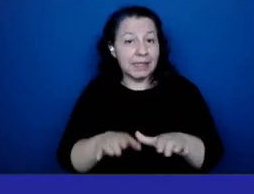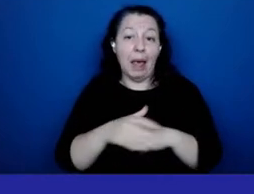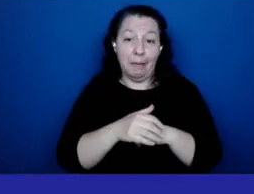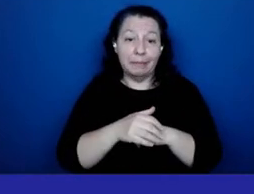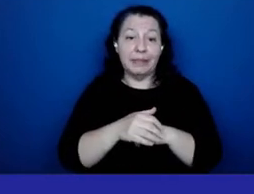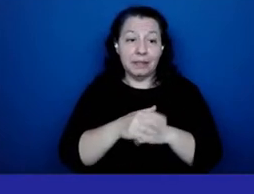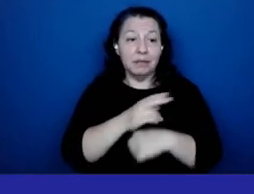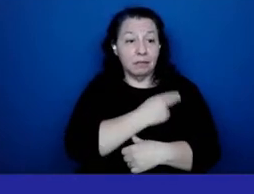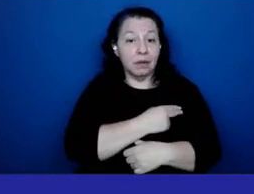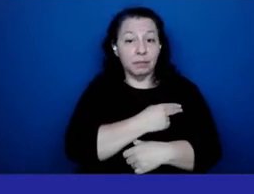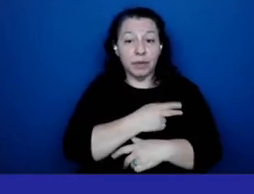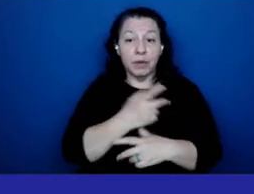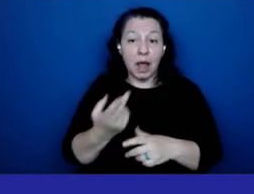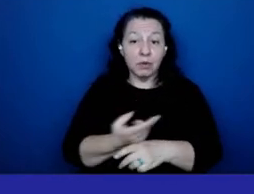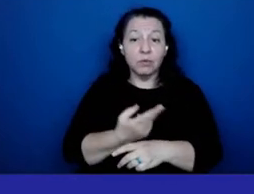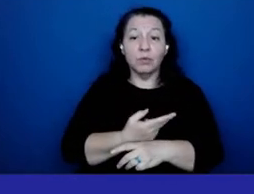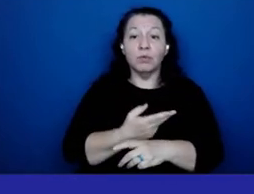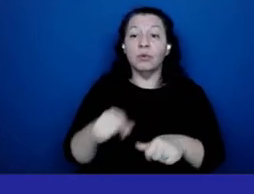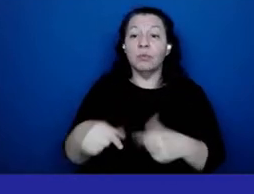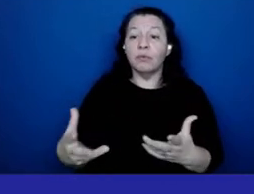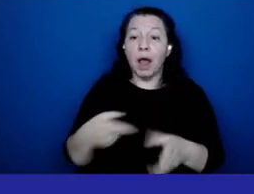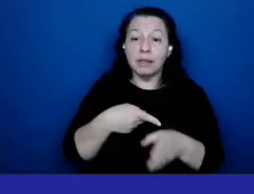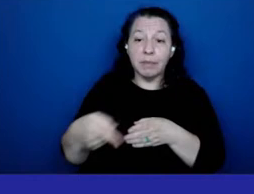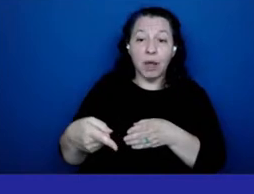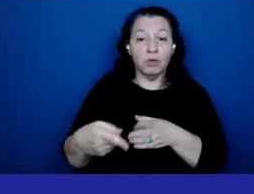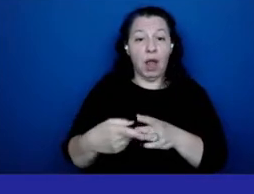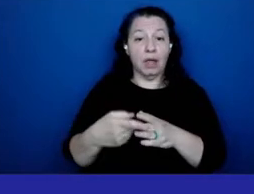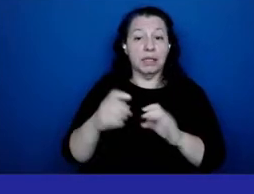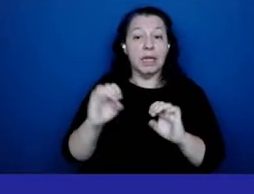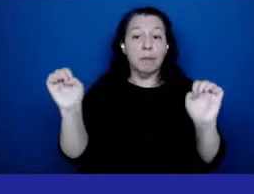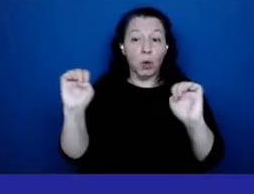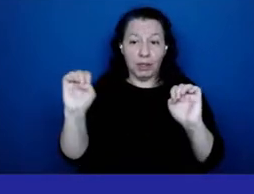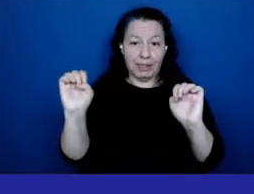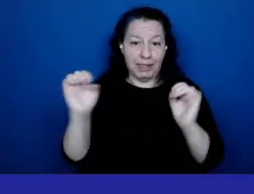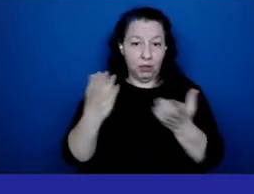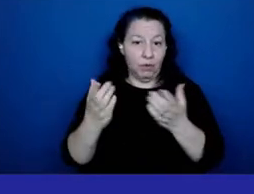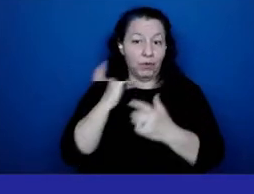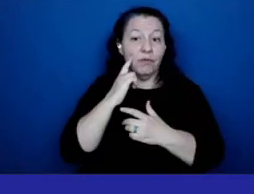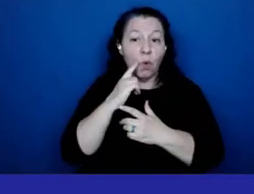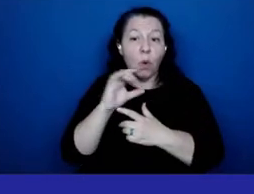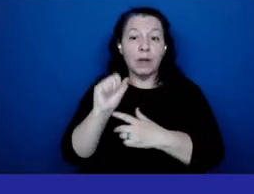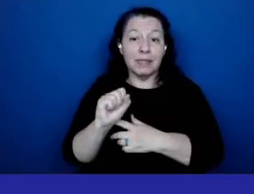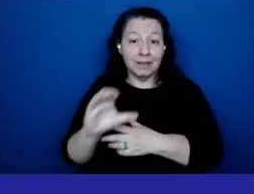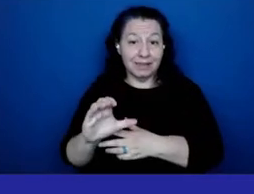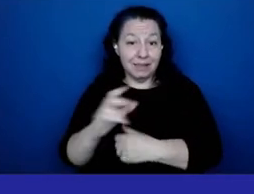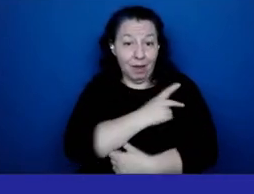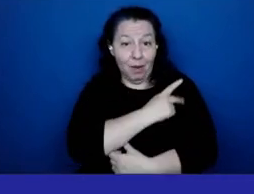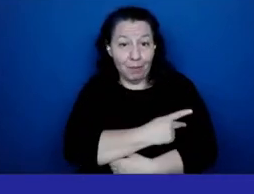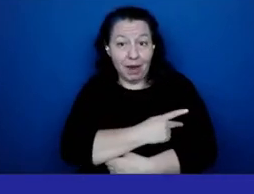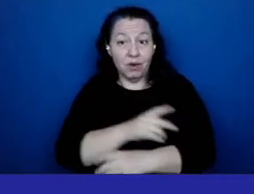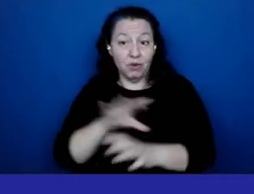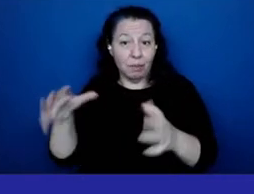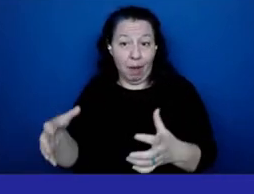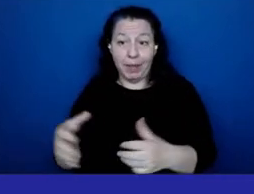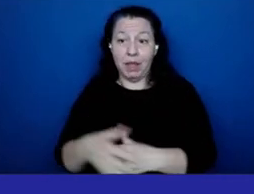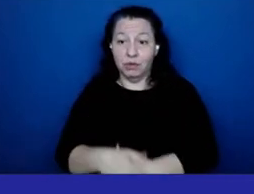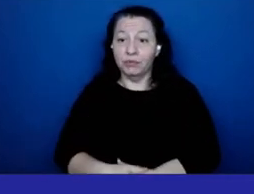specialized emergency services to the sickle cell patient population.